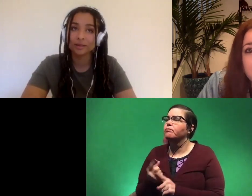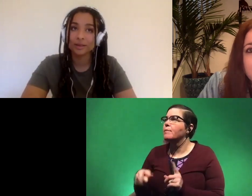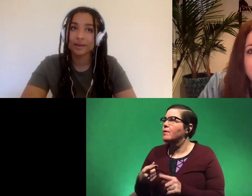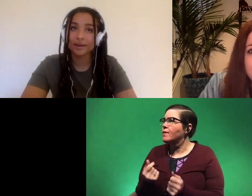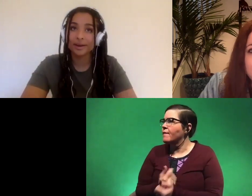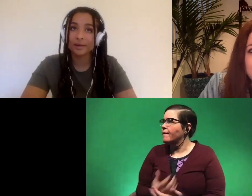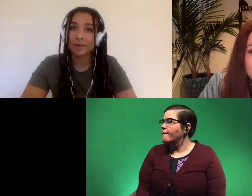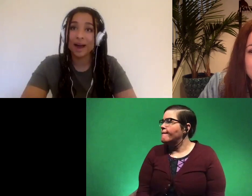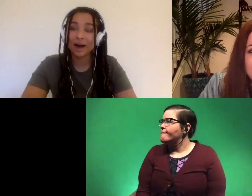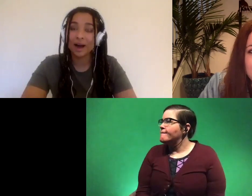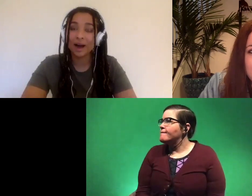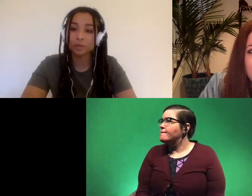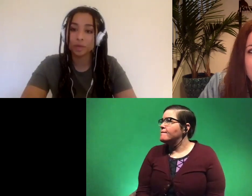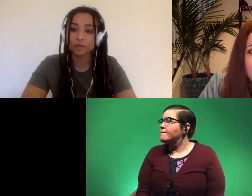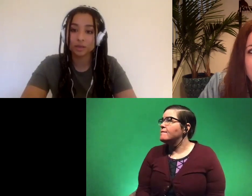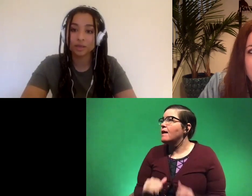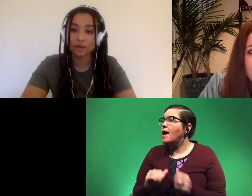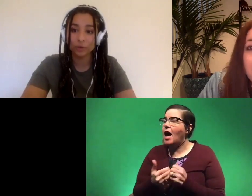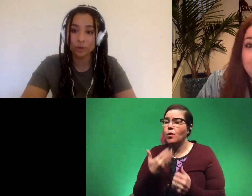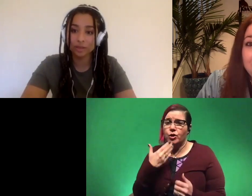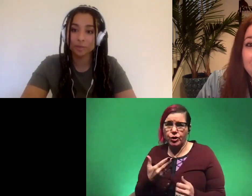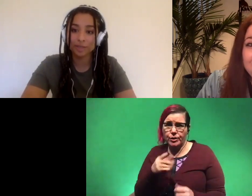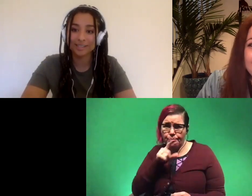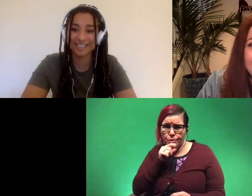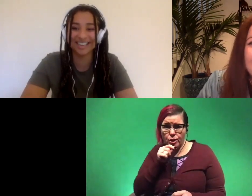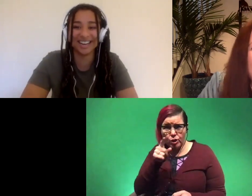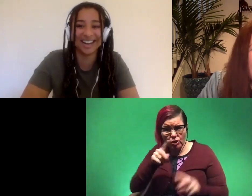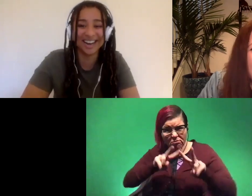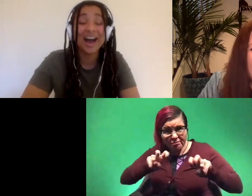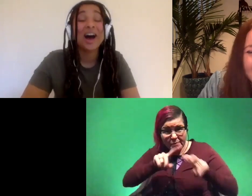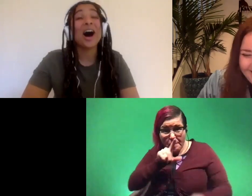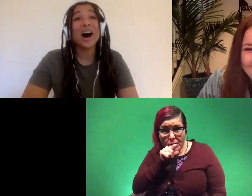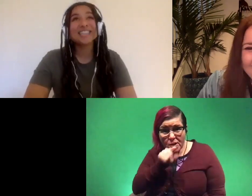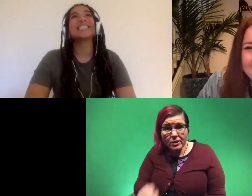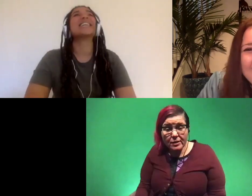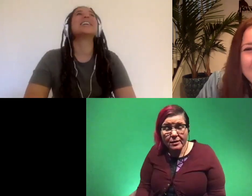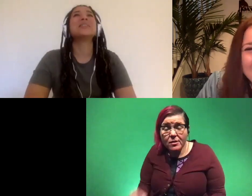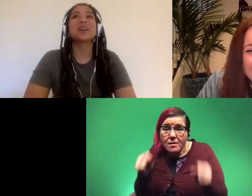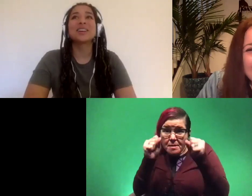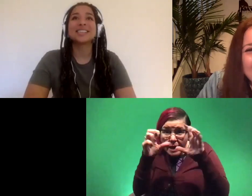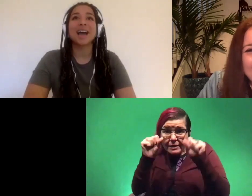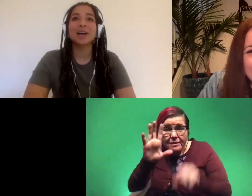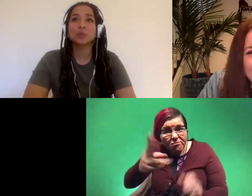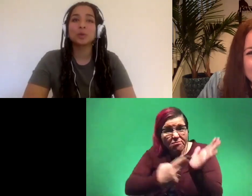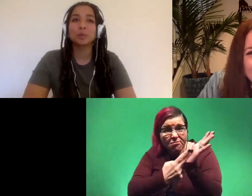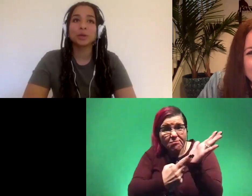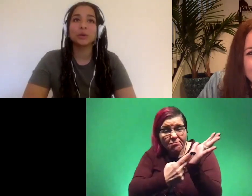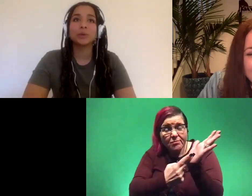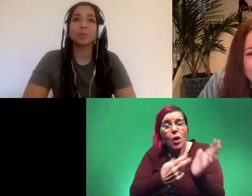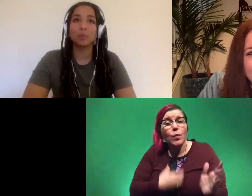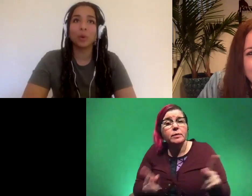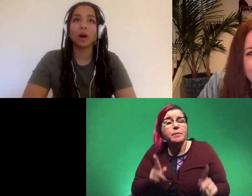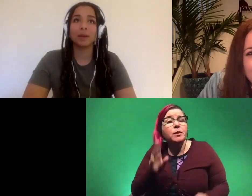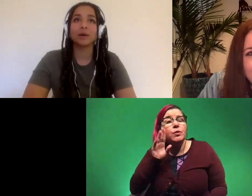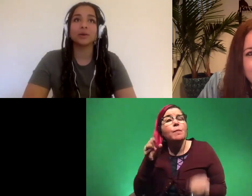um how good birds are have you looked at birds honestly no no but honestly i just wish people knew